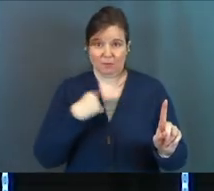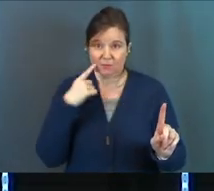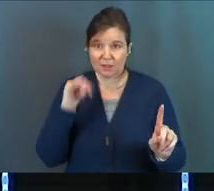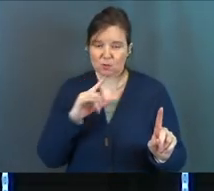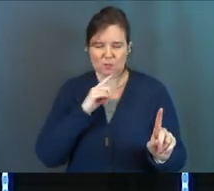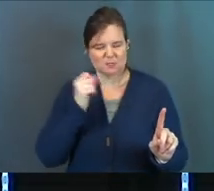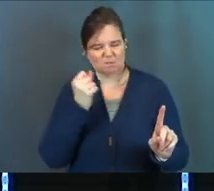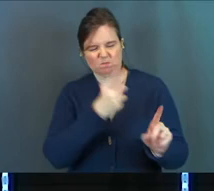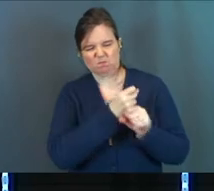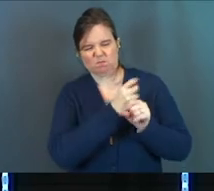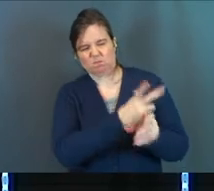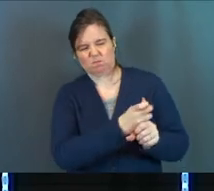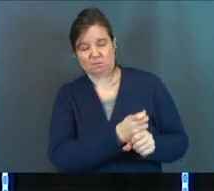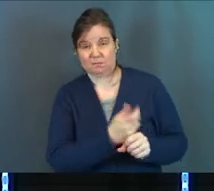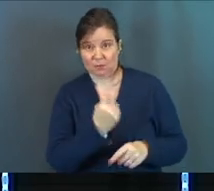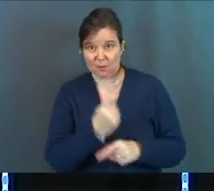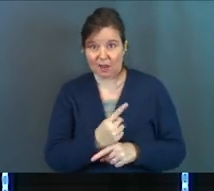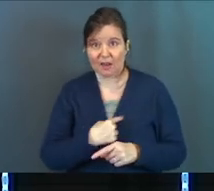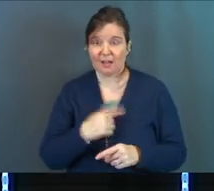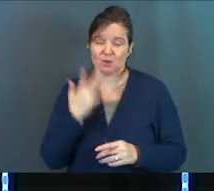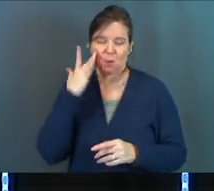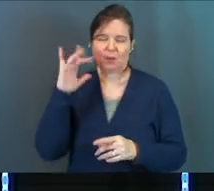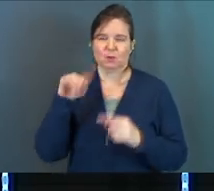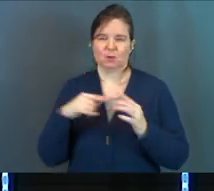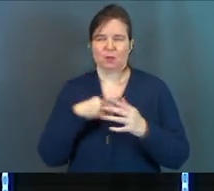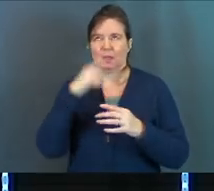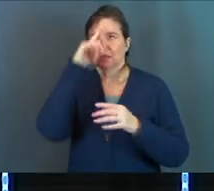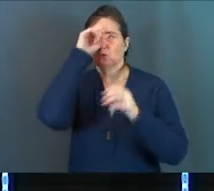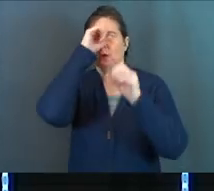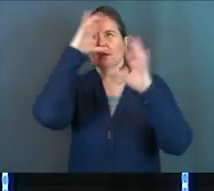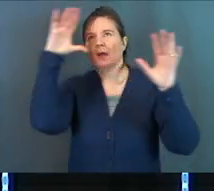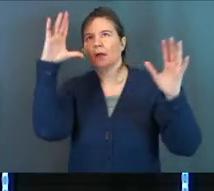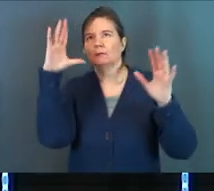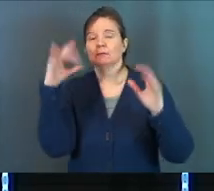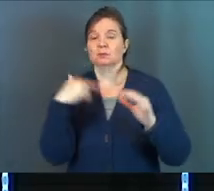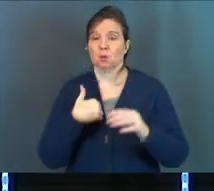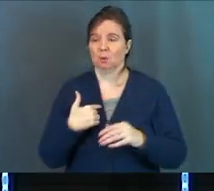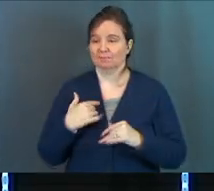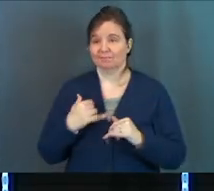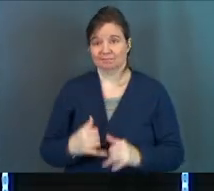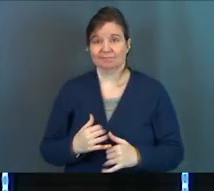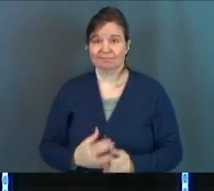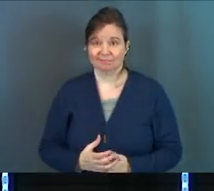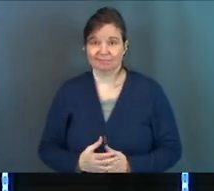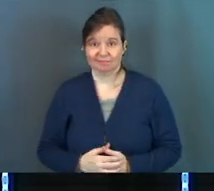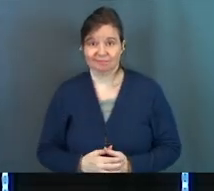Boy, you really tell them off, don't you? And you're brilliant when you do it. So am I.